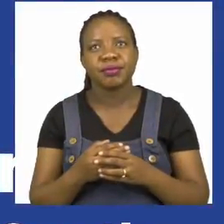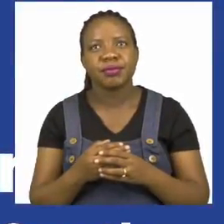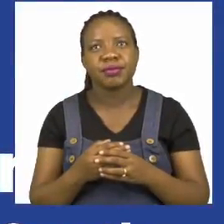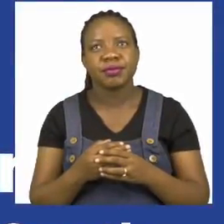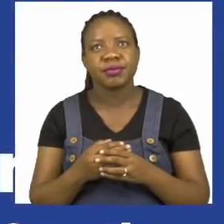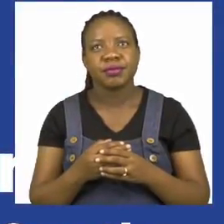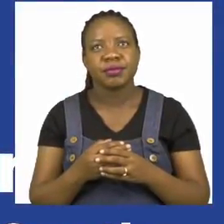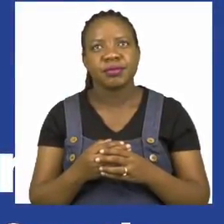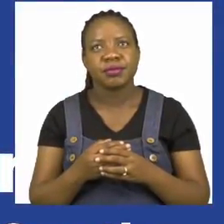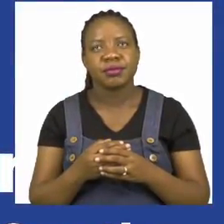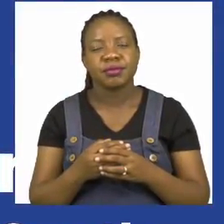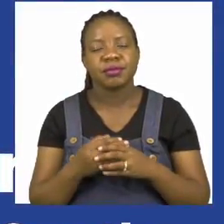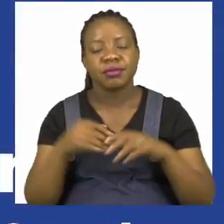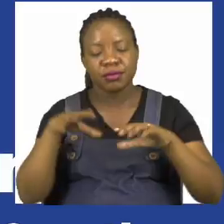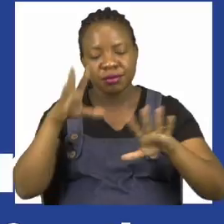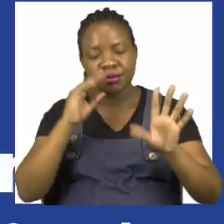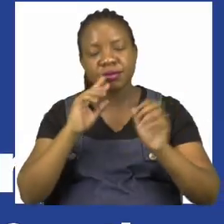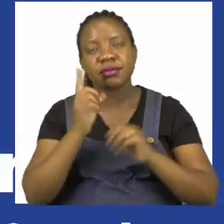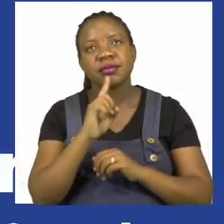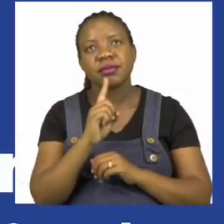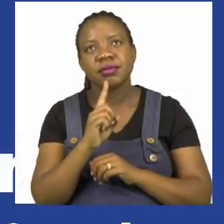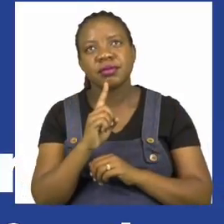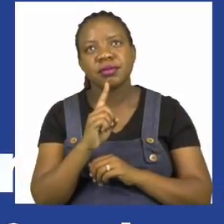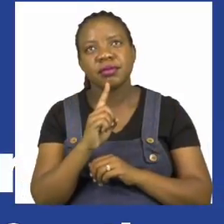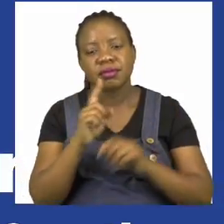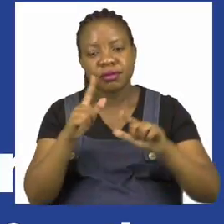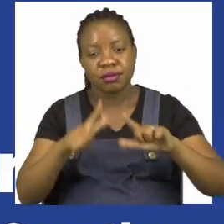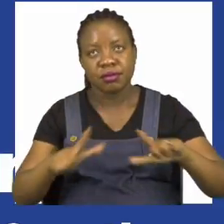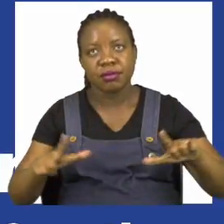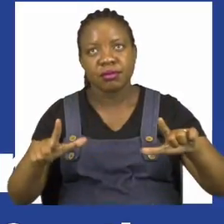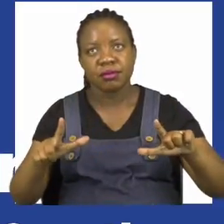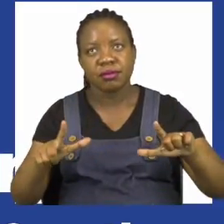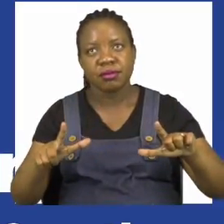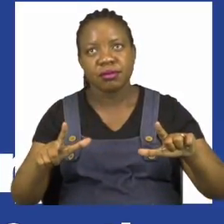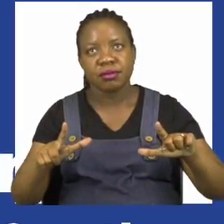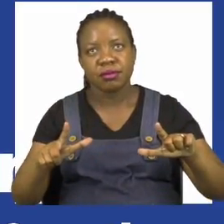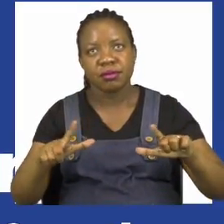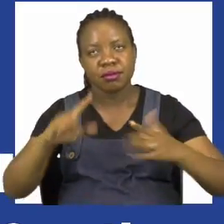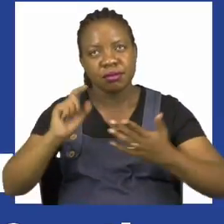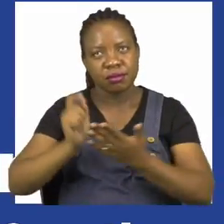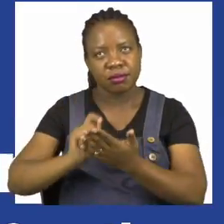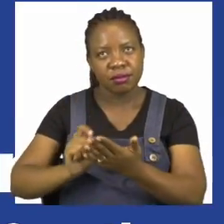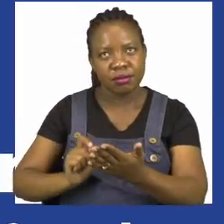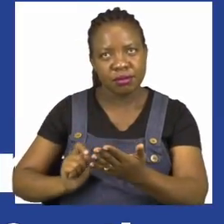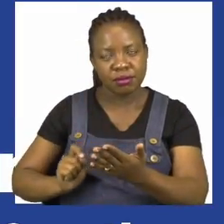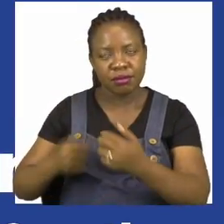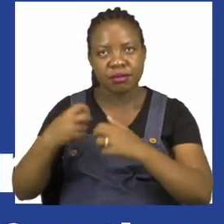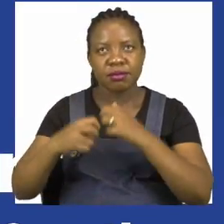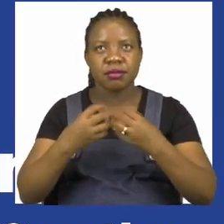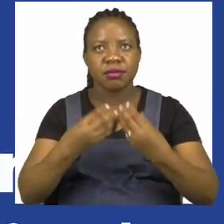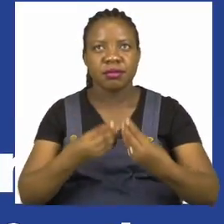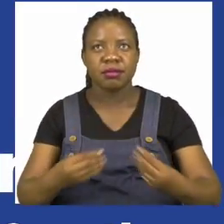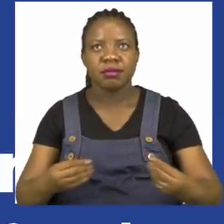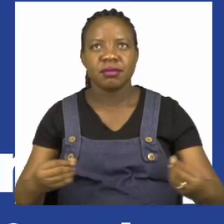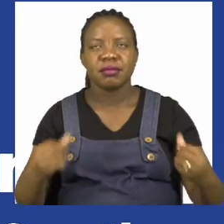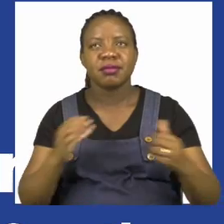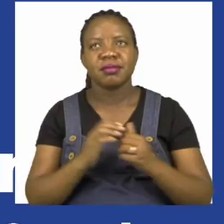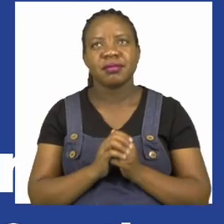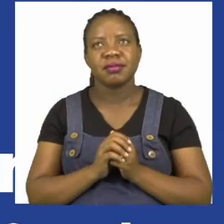For today's lesson we will be doing Language, Creative Writing and Problem Solving.